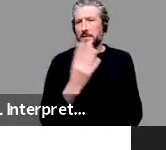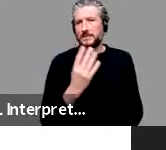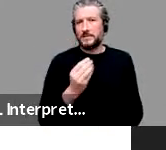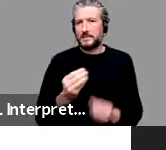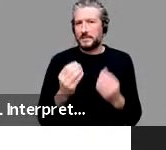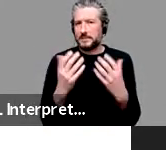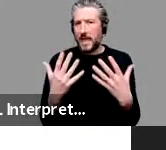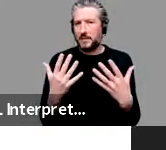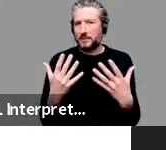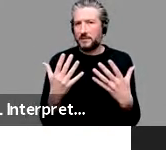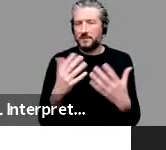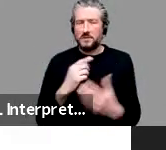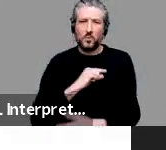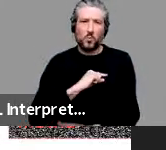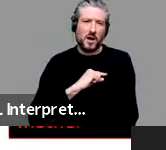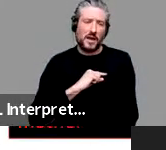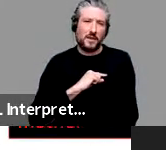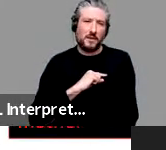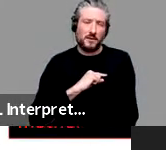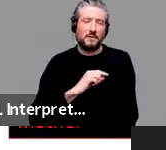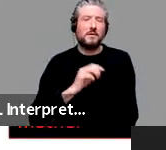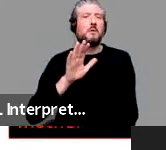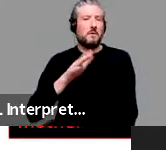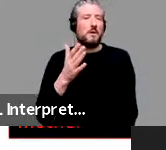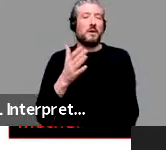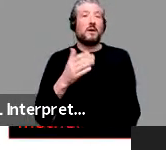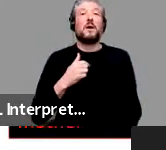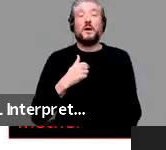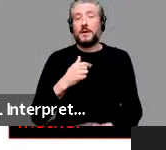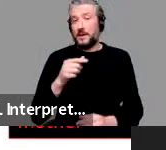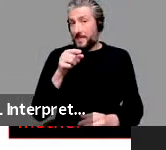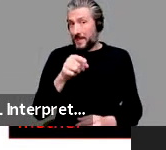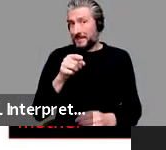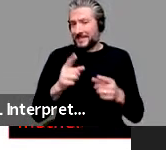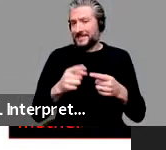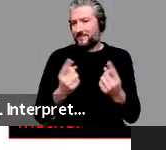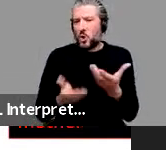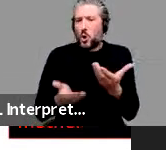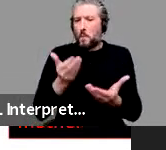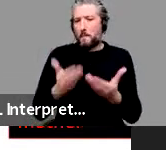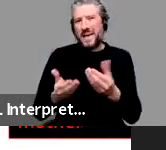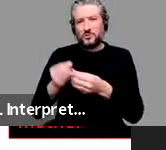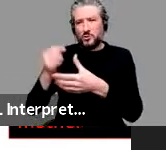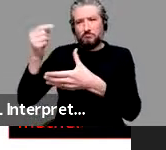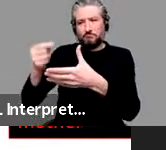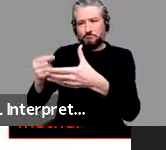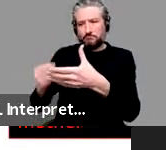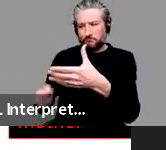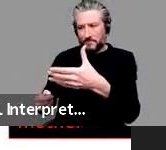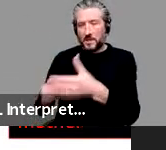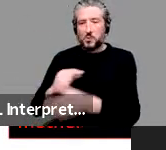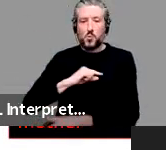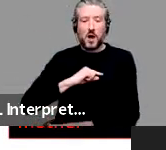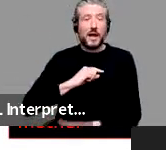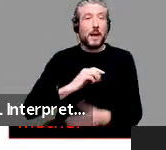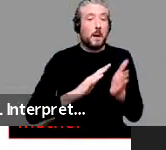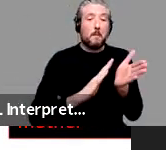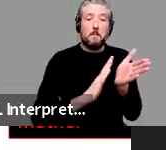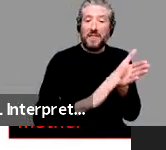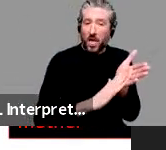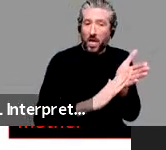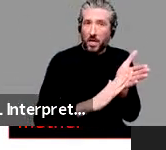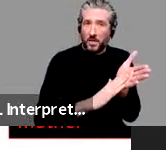Well, turns out that unlike in the other cases, in this particular case, the word mother was 150